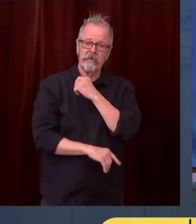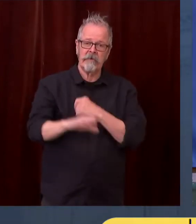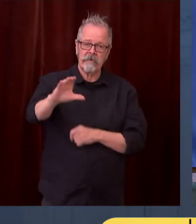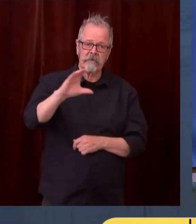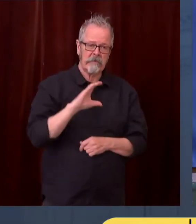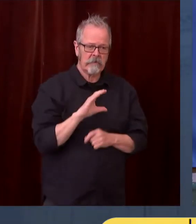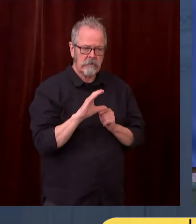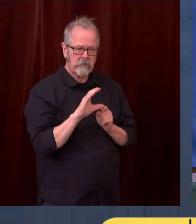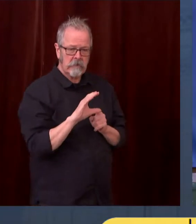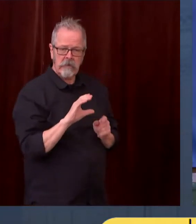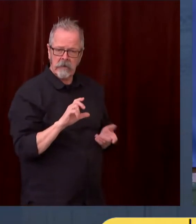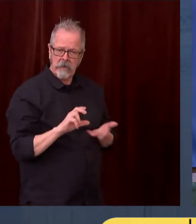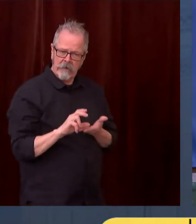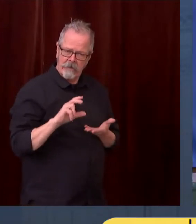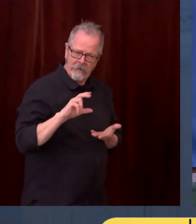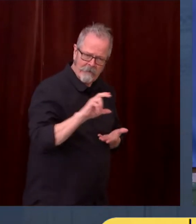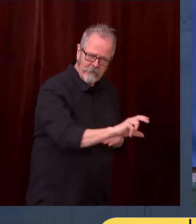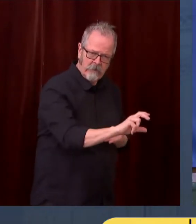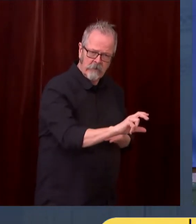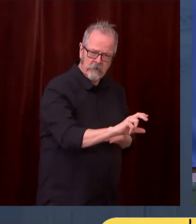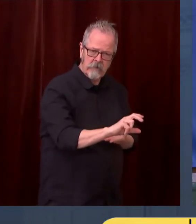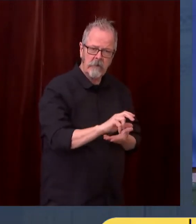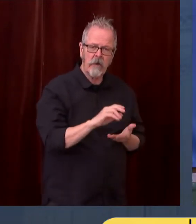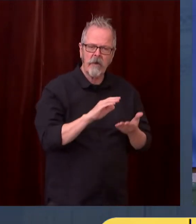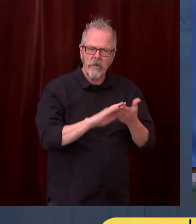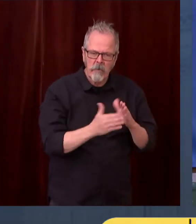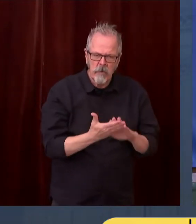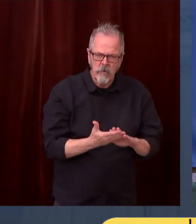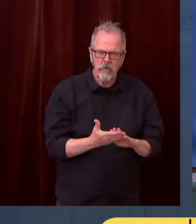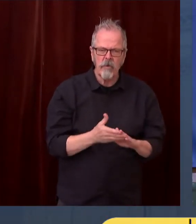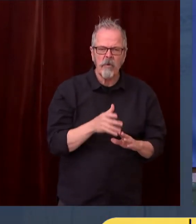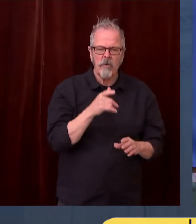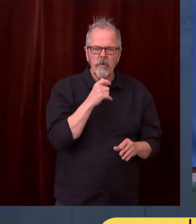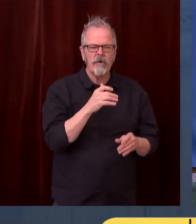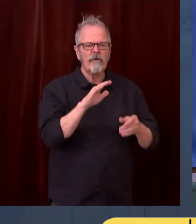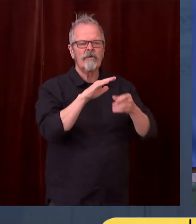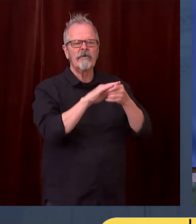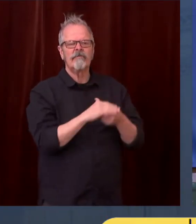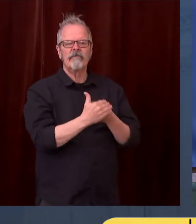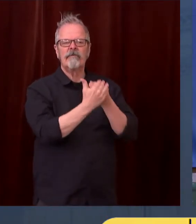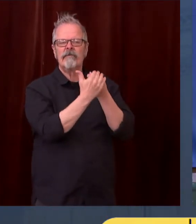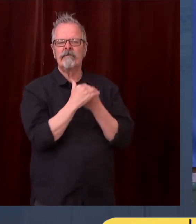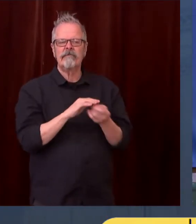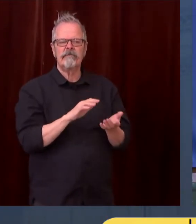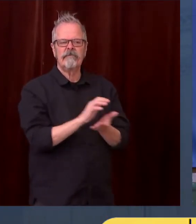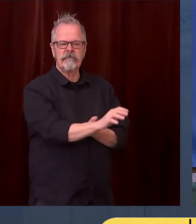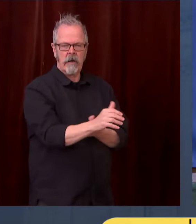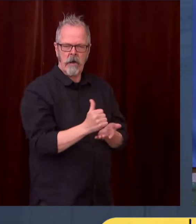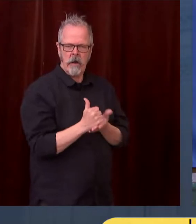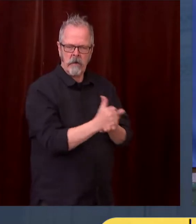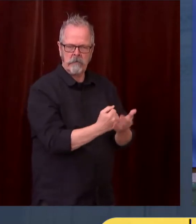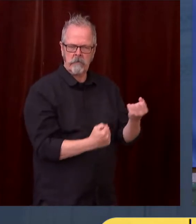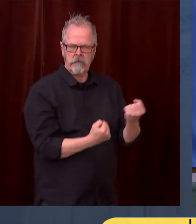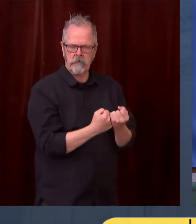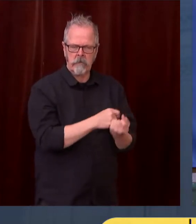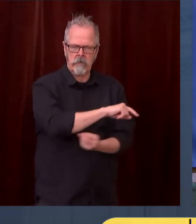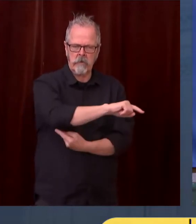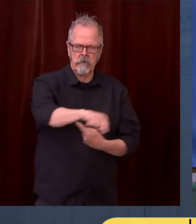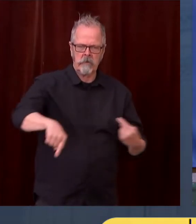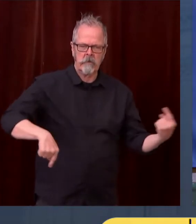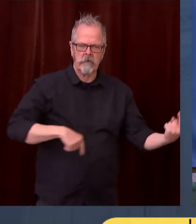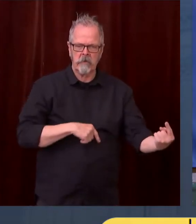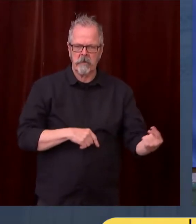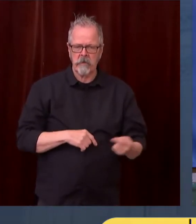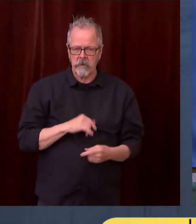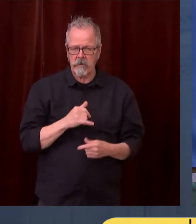tool to address the environmental injustice that too many communities and BIPOC communities and communities of poverty have been